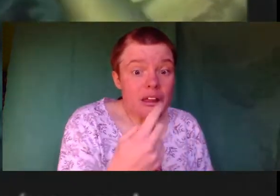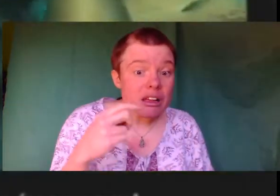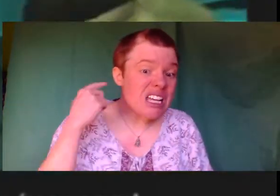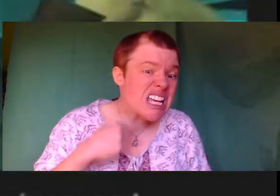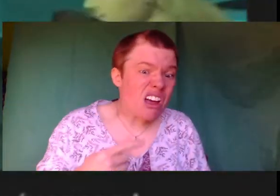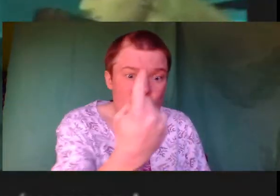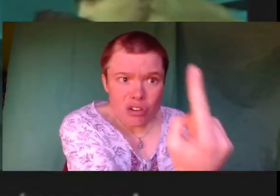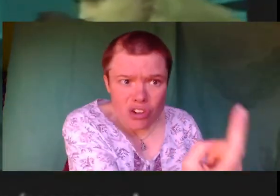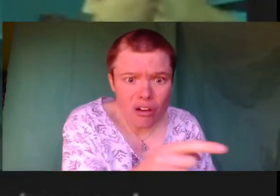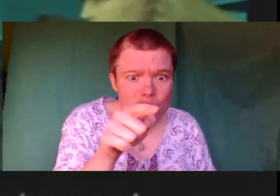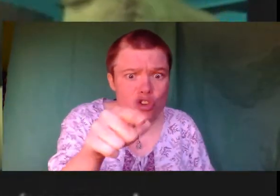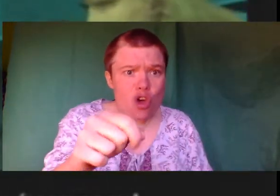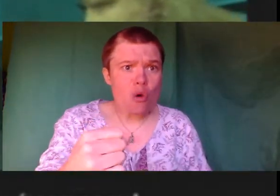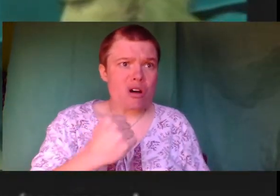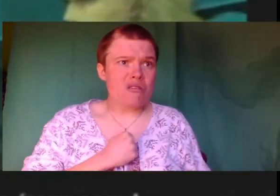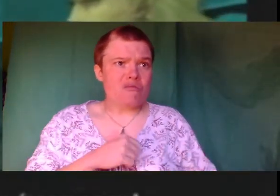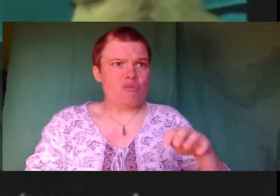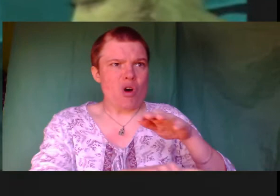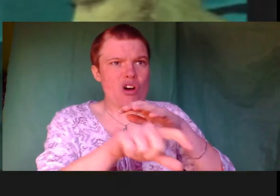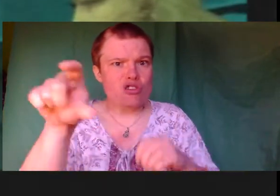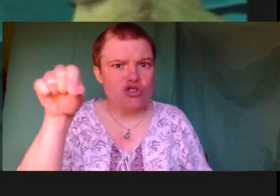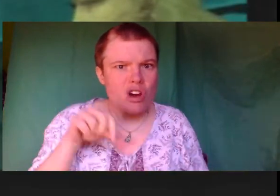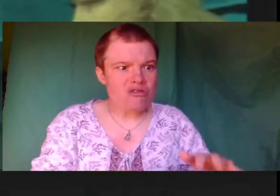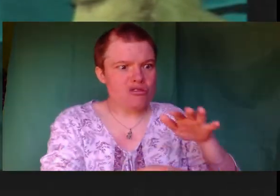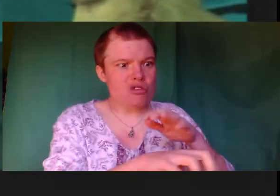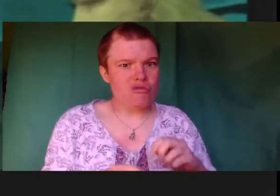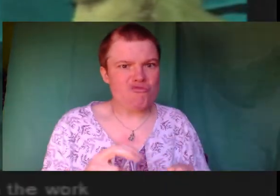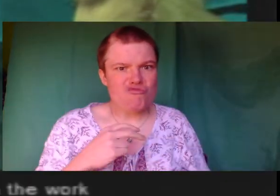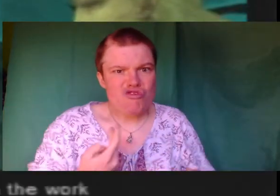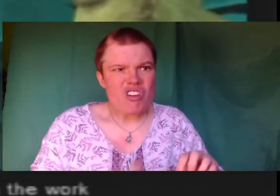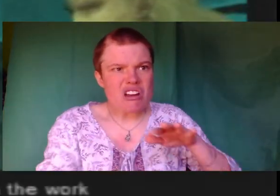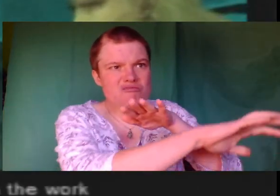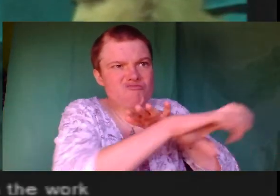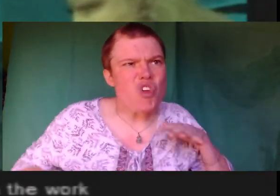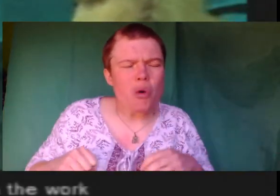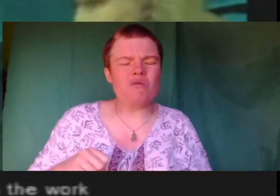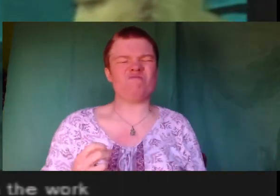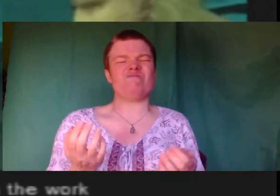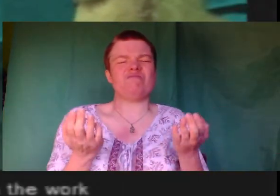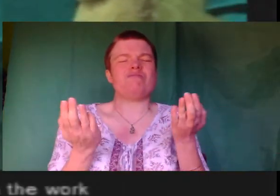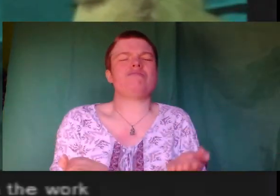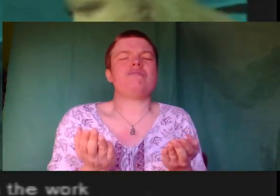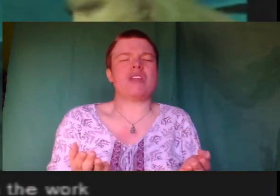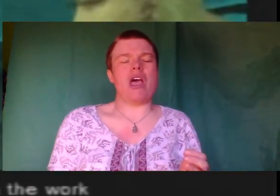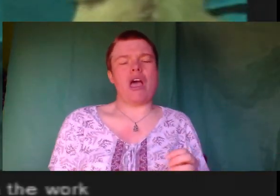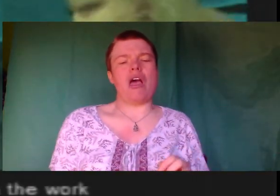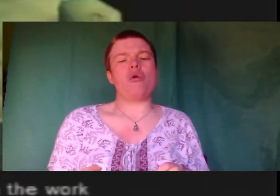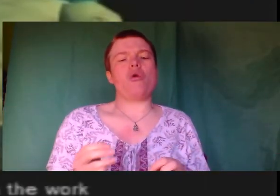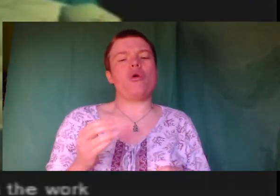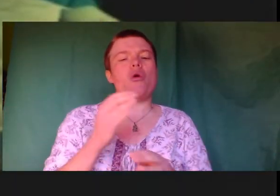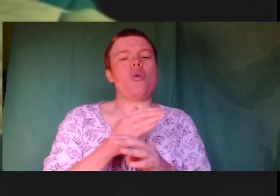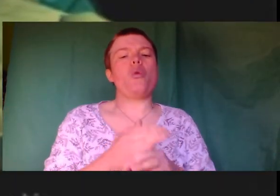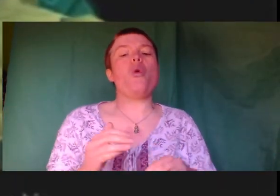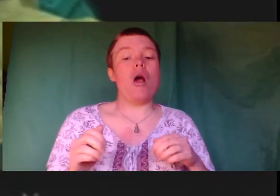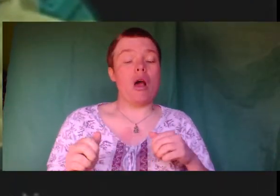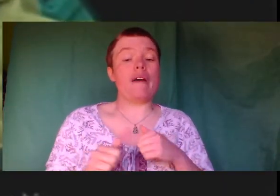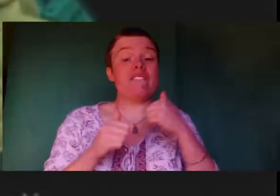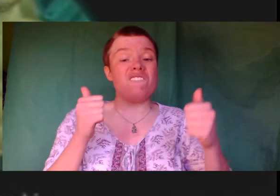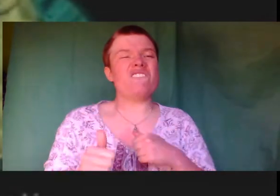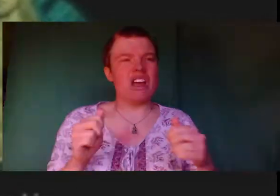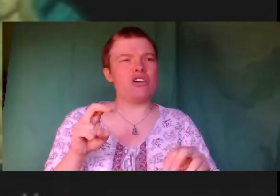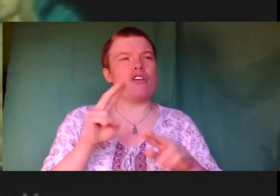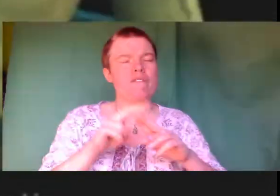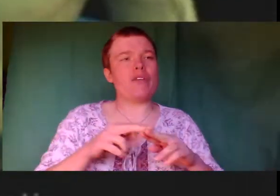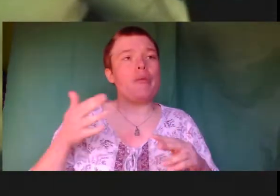You stole my chance for revenge. And now I'll finish the work that father began. I